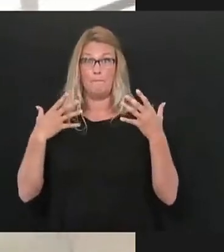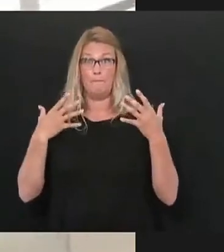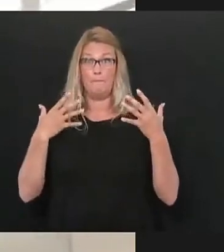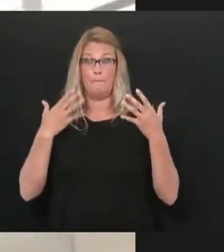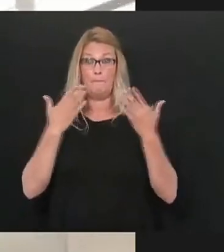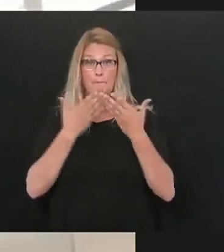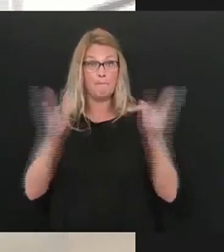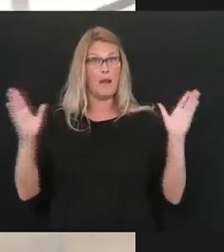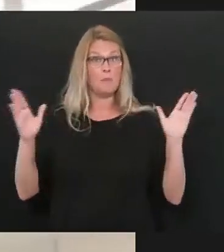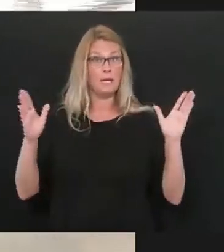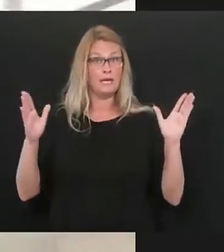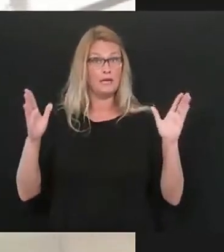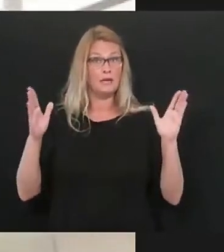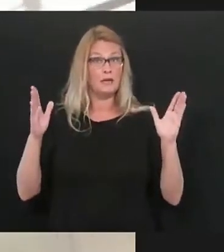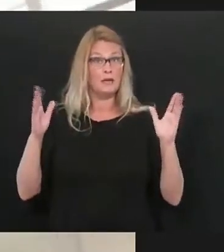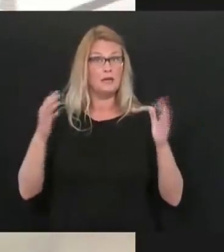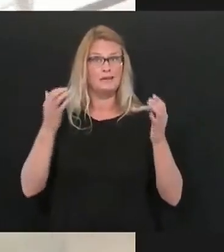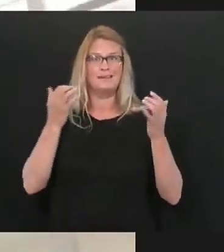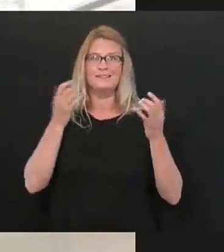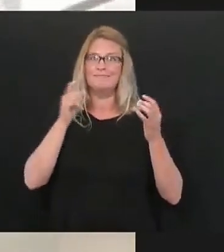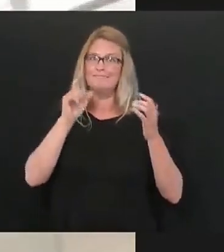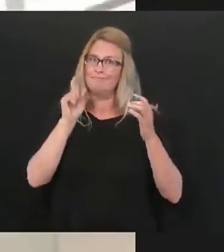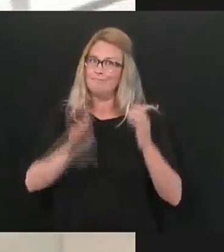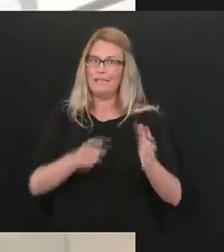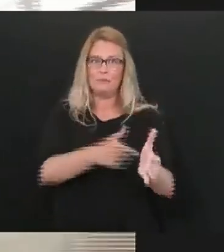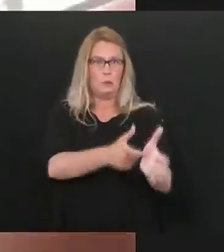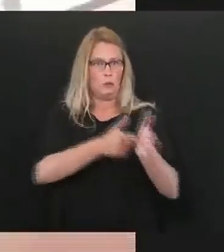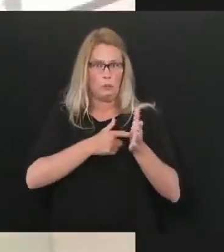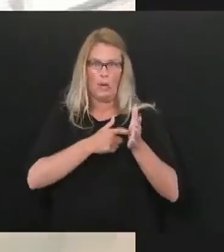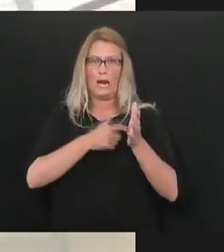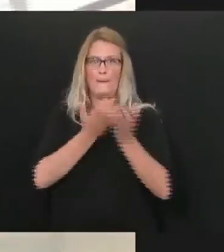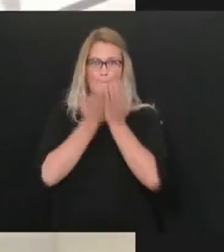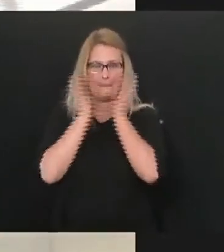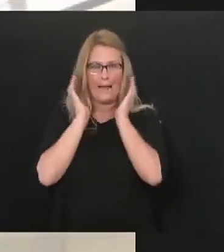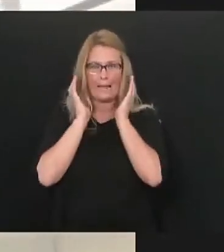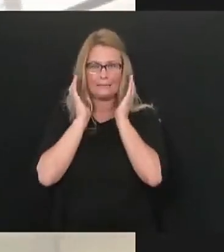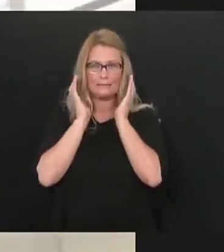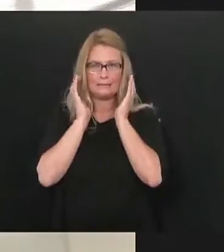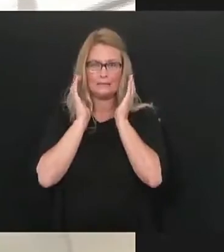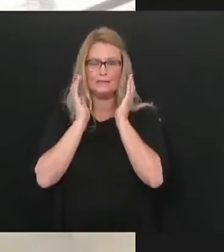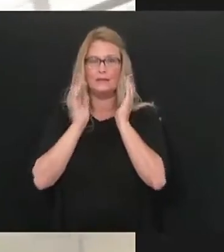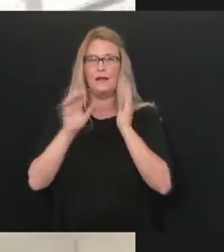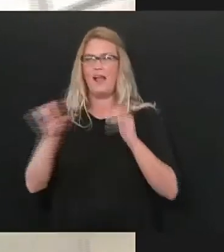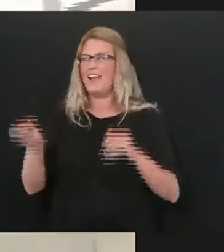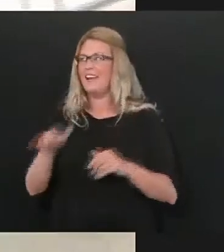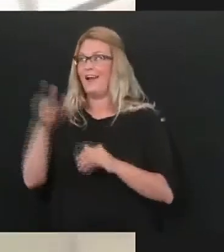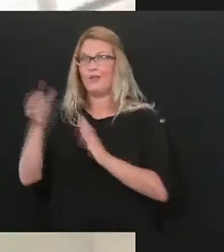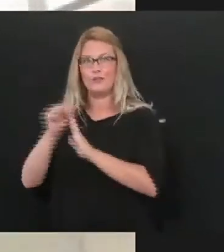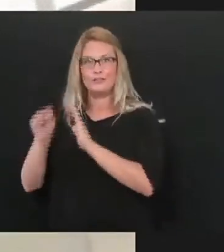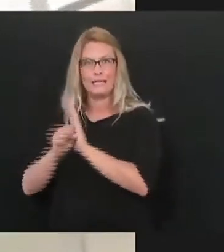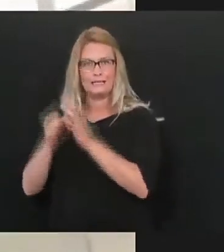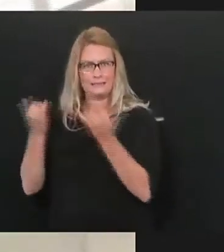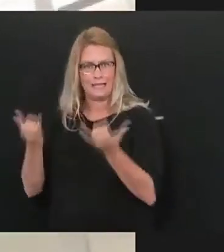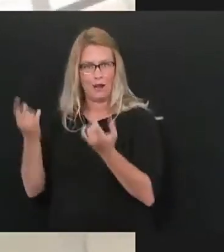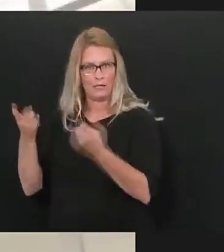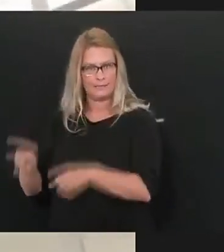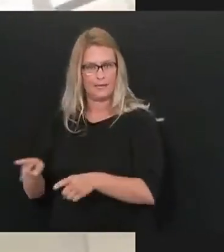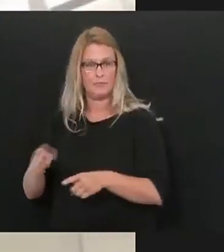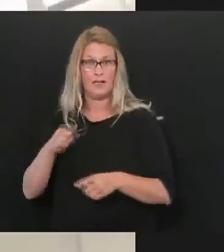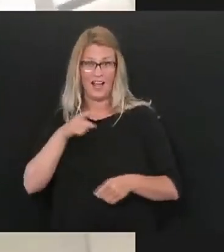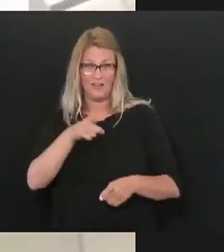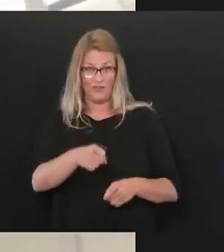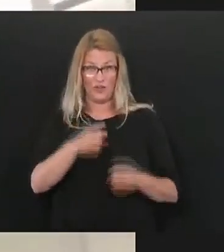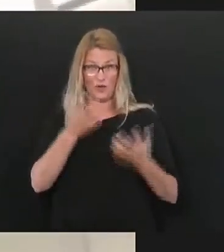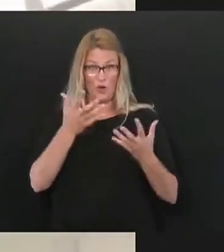it's time to mandate masks whether it's in Texas or in individual communities like Los Angeles are you giving any thought and I'd like to have